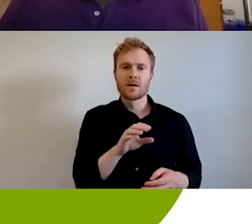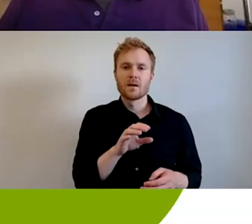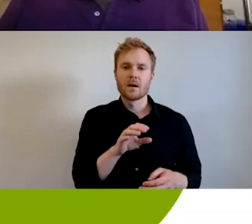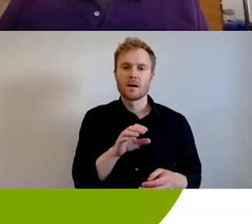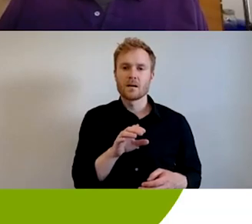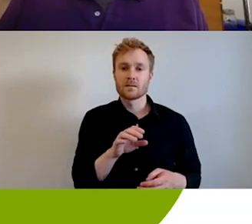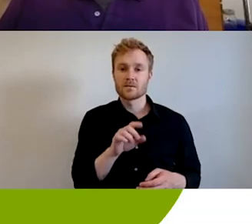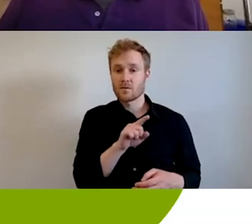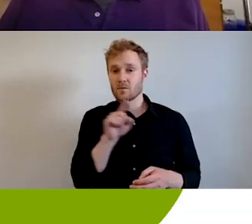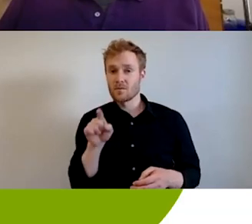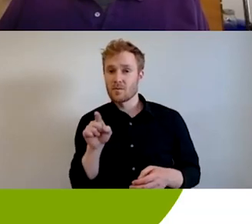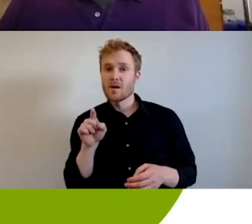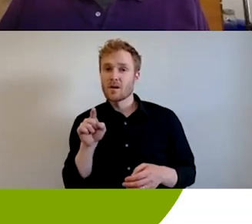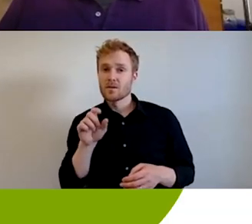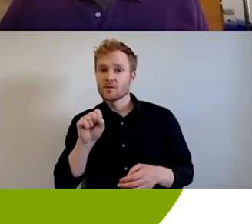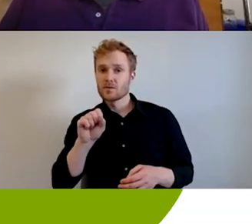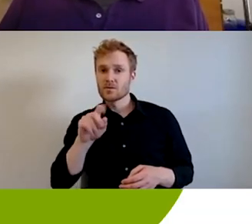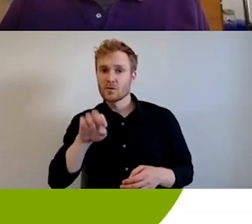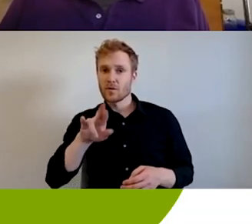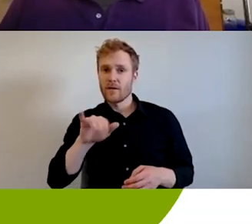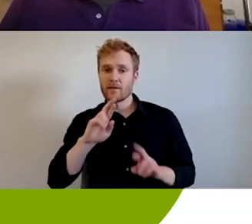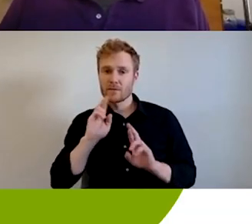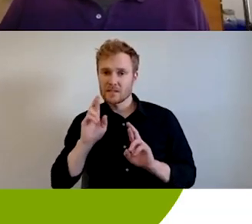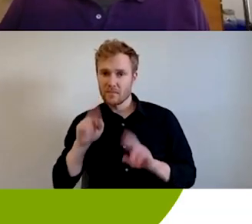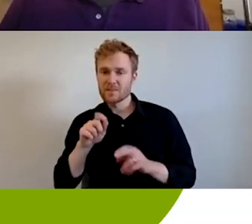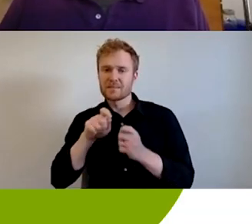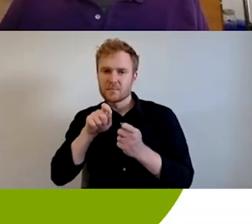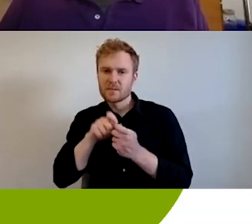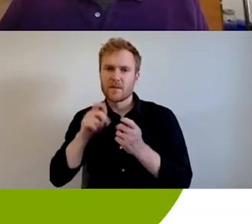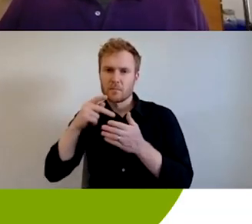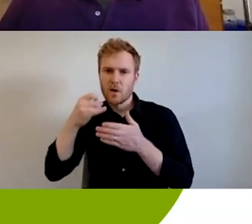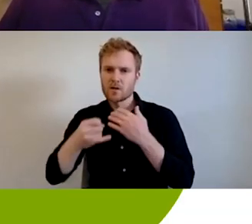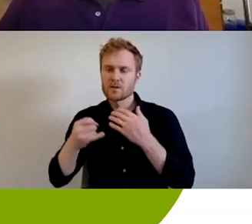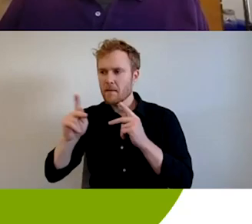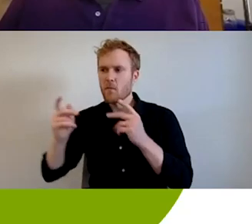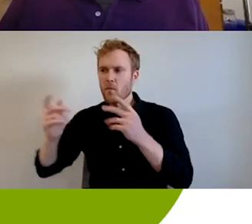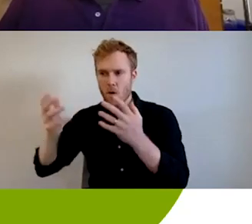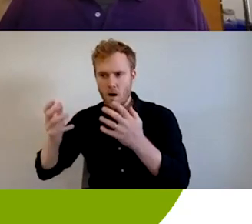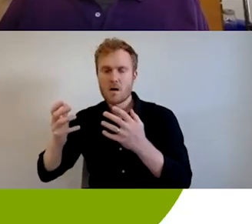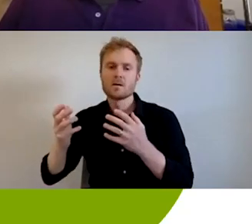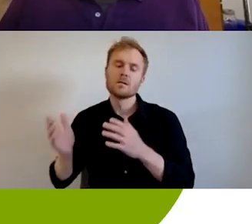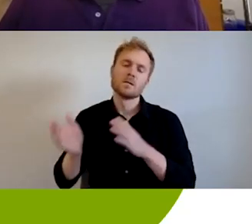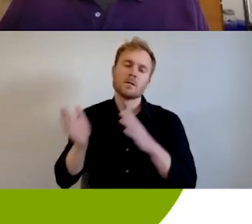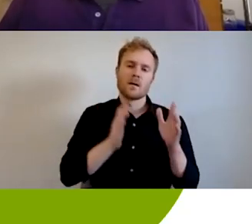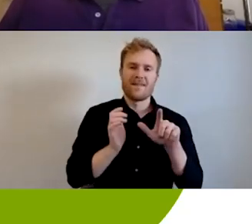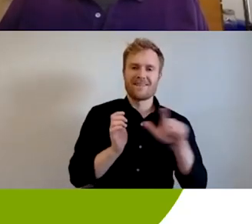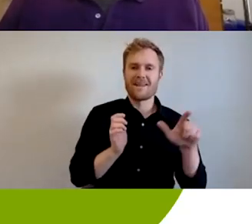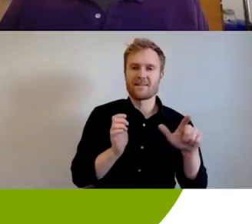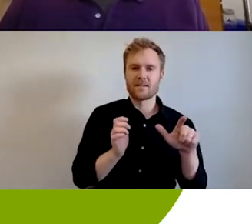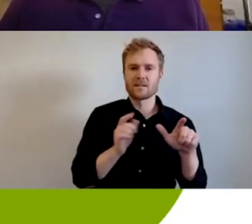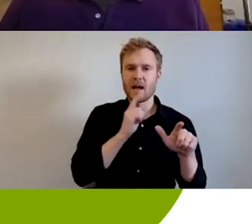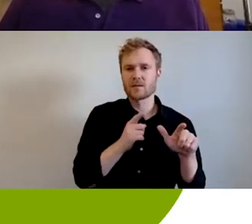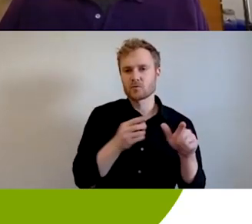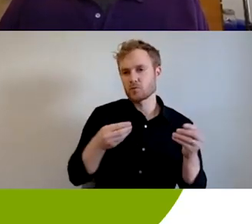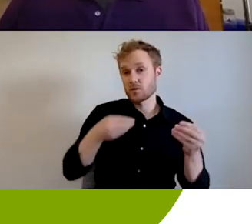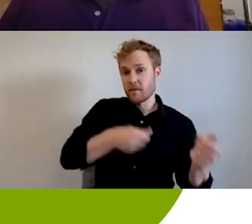this is the survey responses in terms of the specific projects that people wanted to see happening. And on the left hand side is the actual spending in